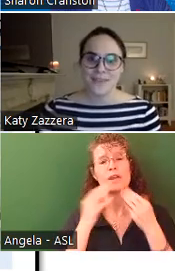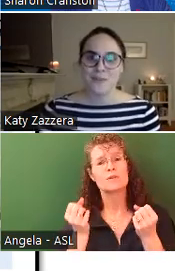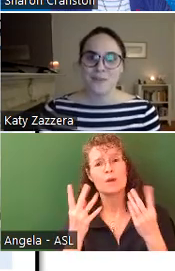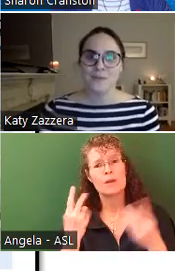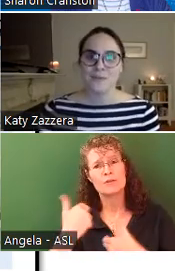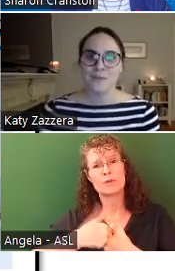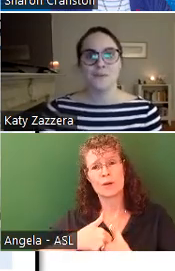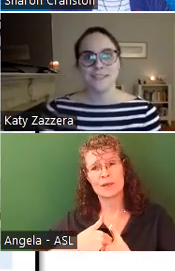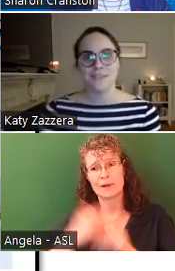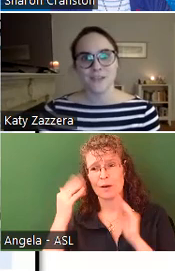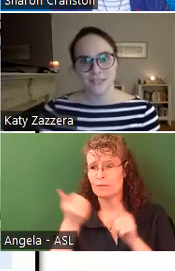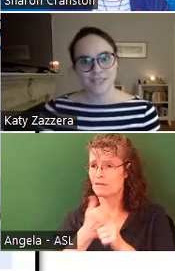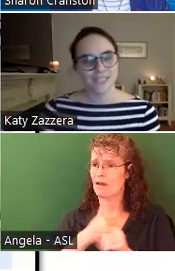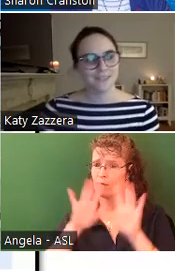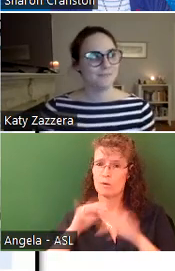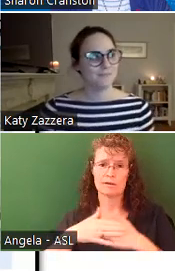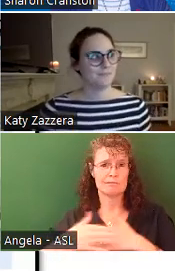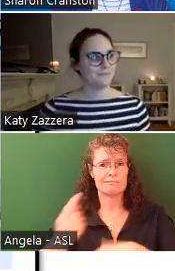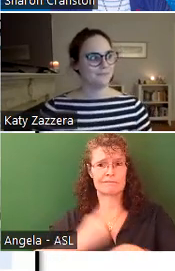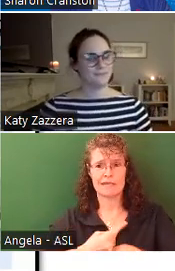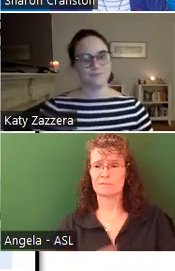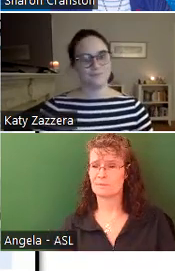joining. I hope you have a wonderful rest of your evening.